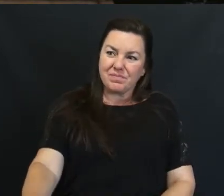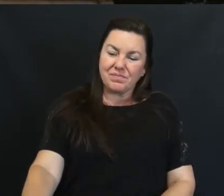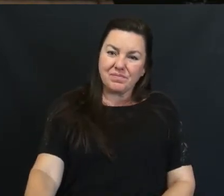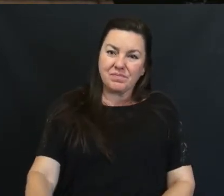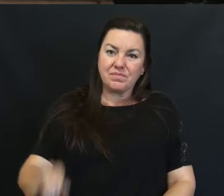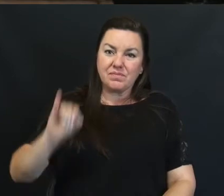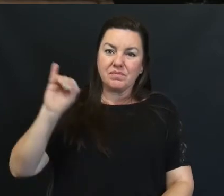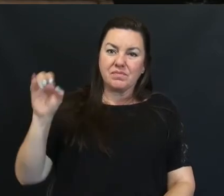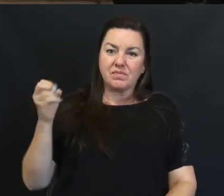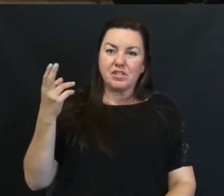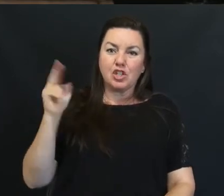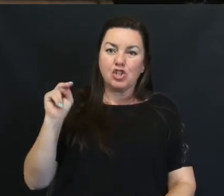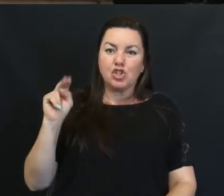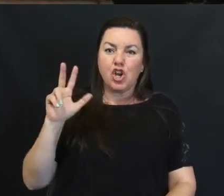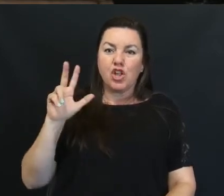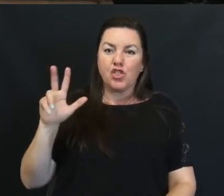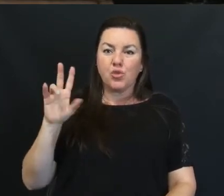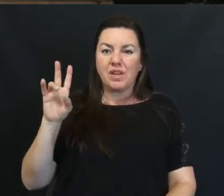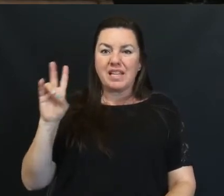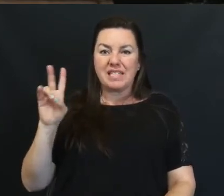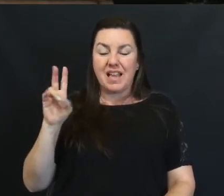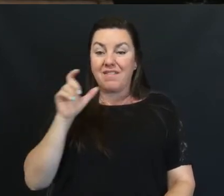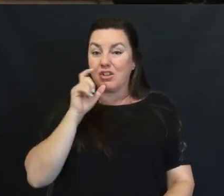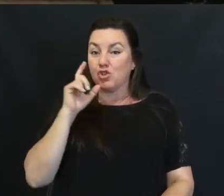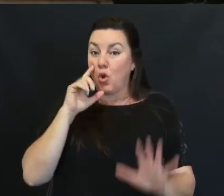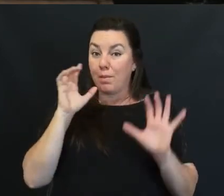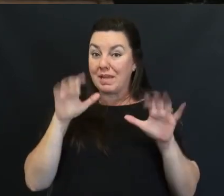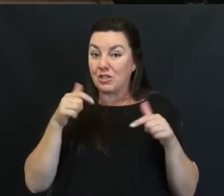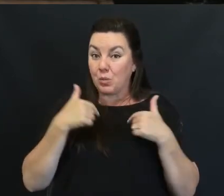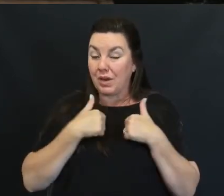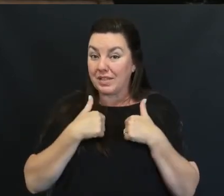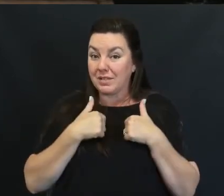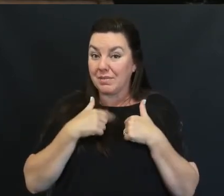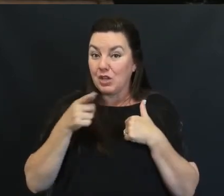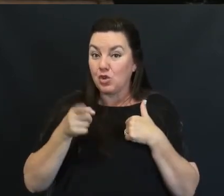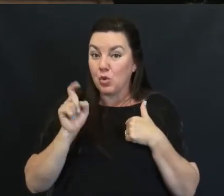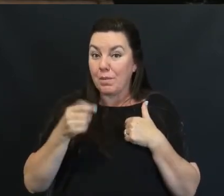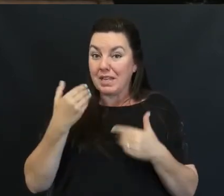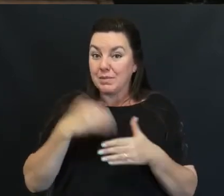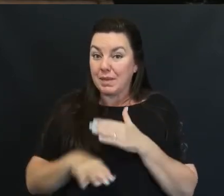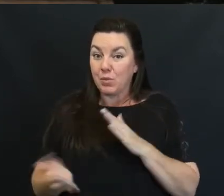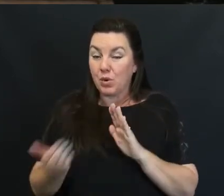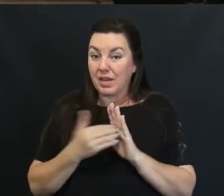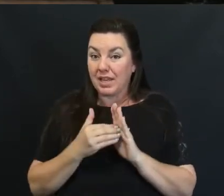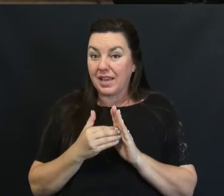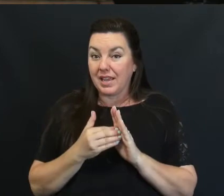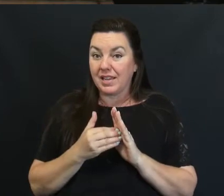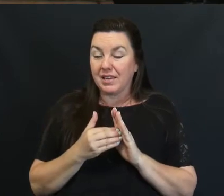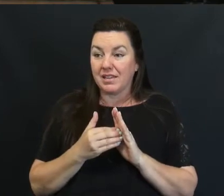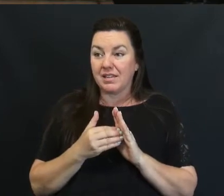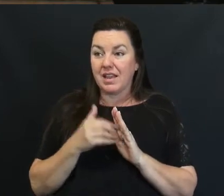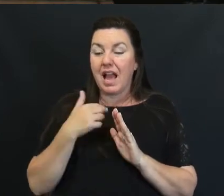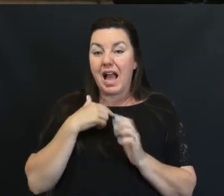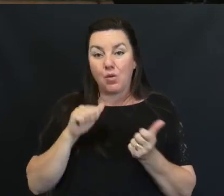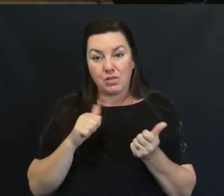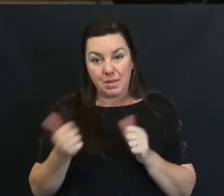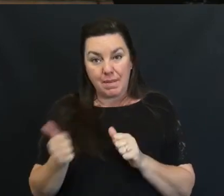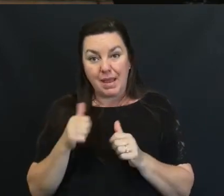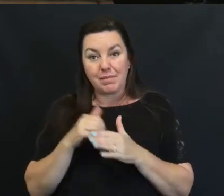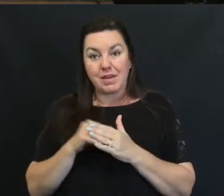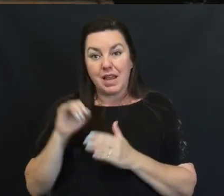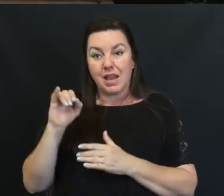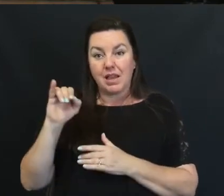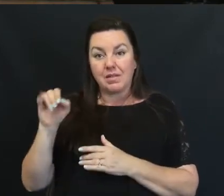John 3 7 You should Not be Surprised At me Saying You must Be born Again I was Baptized In the